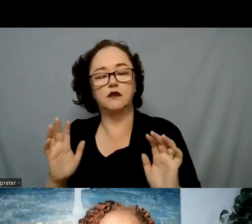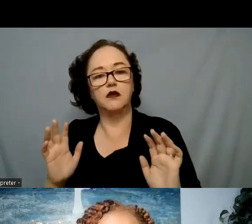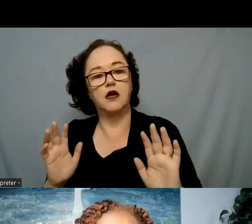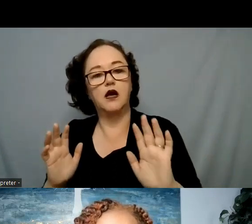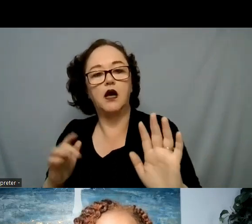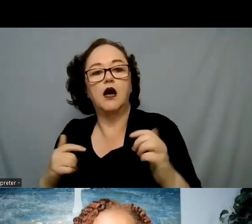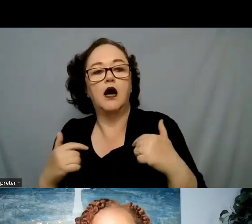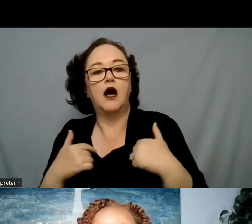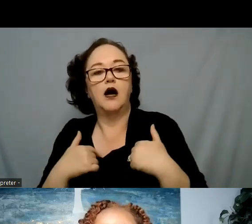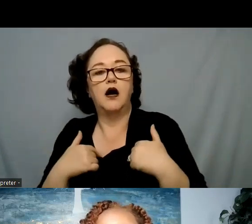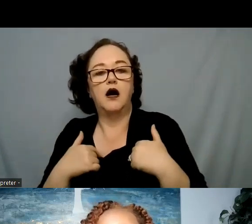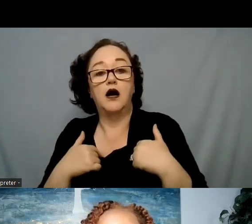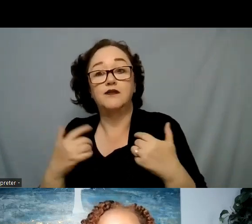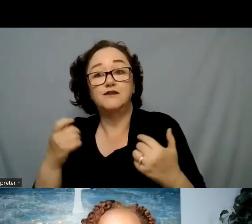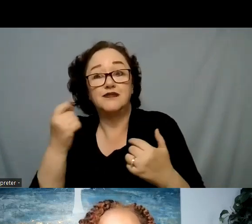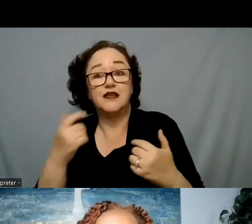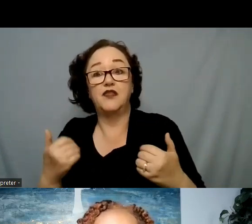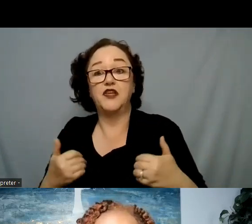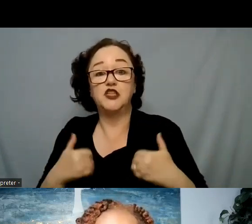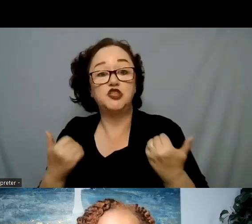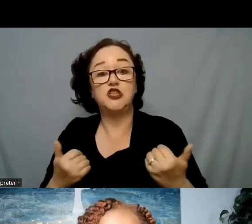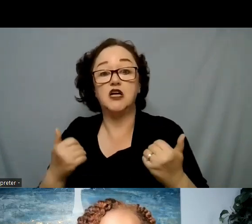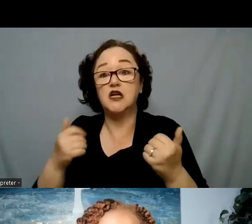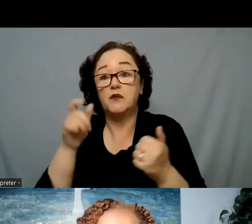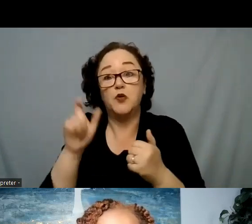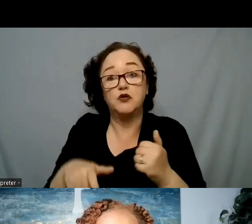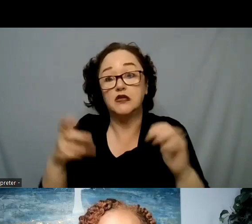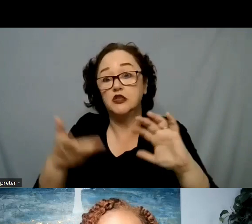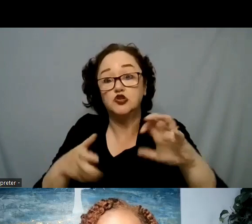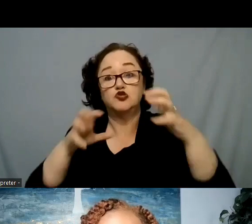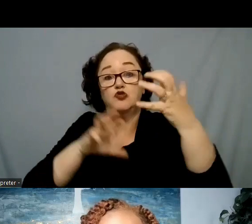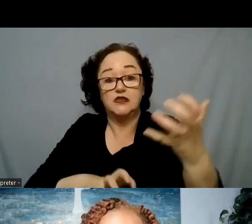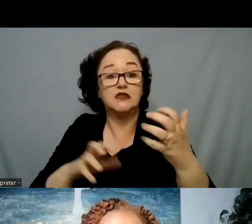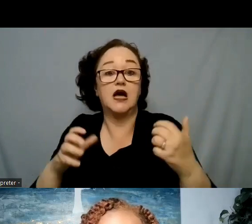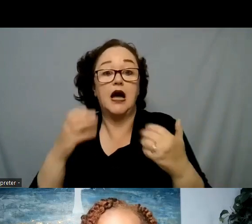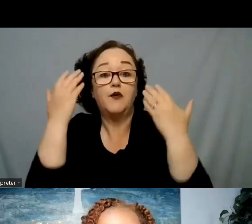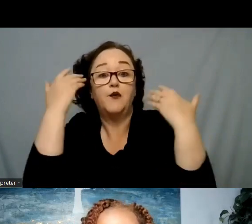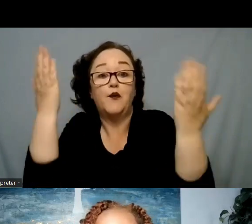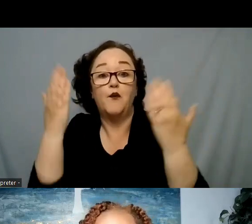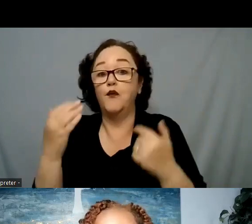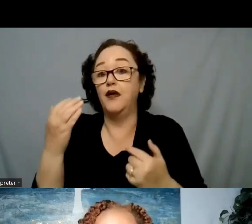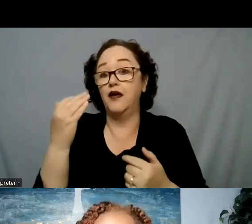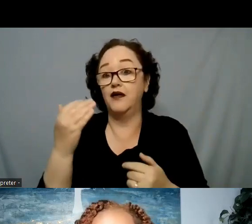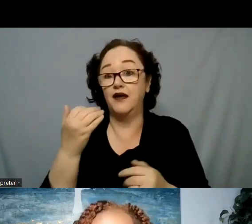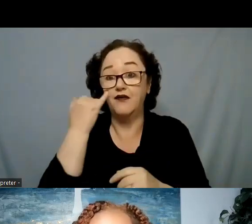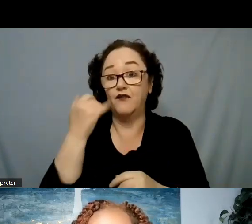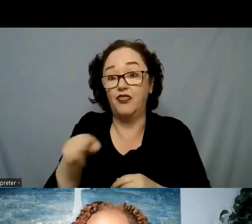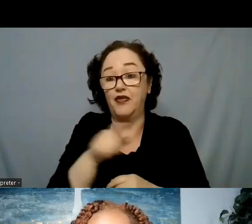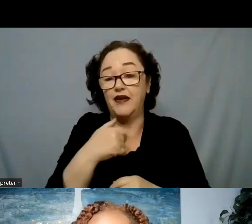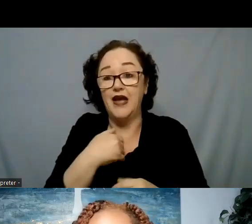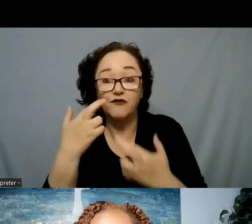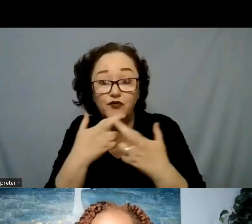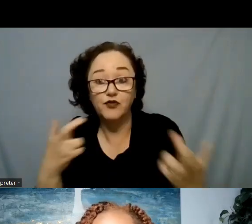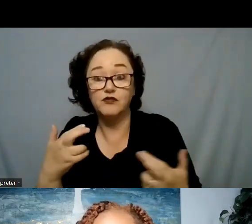already in crisis and then I don't know if they have the tools and resources to cope with what we've just